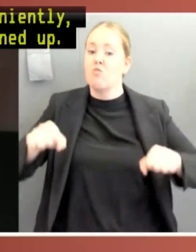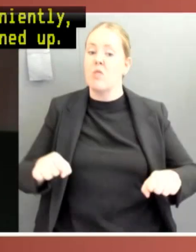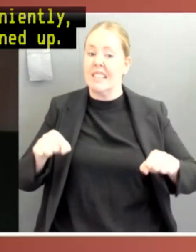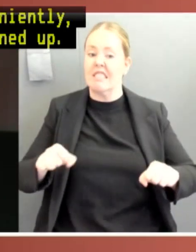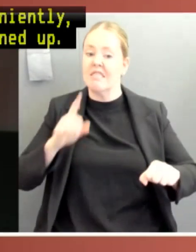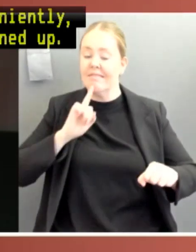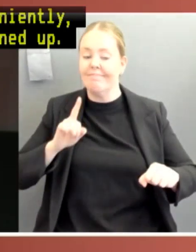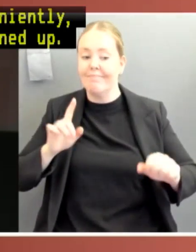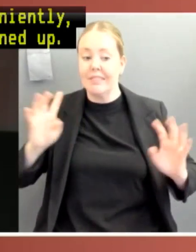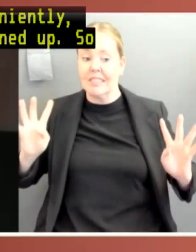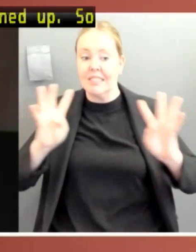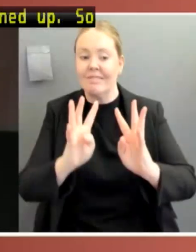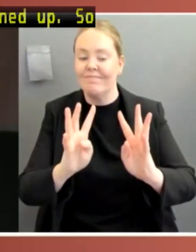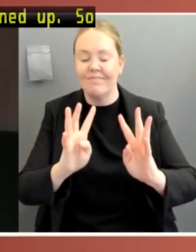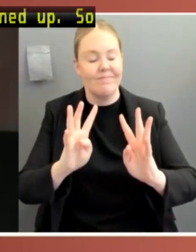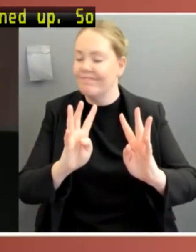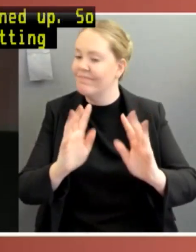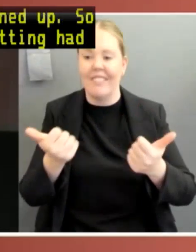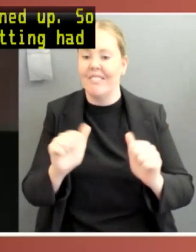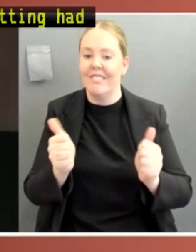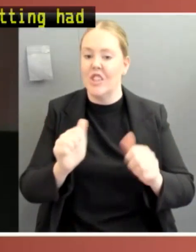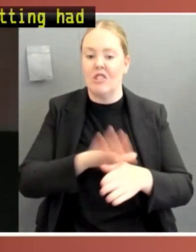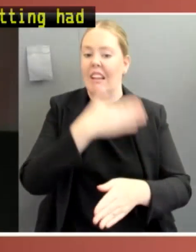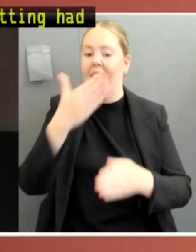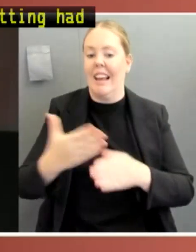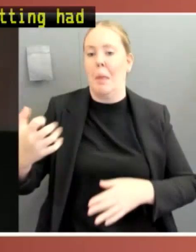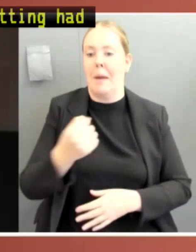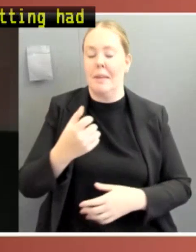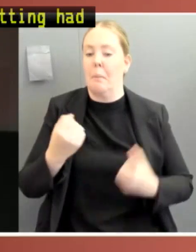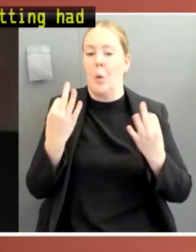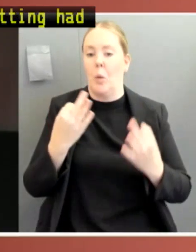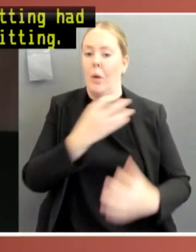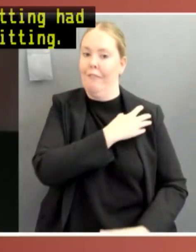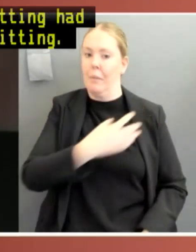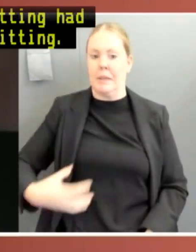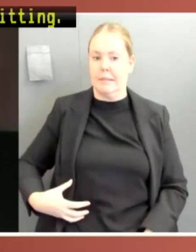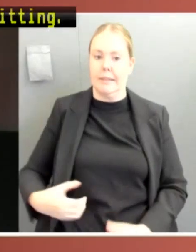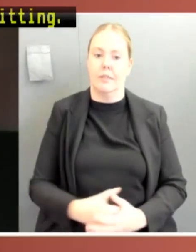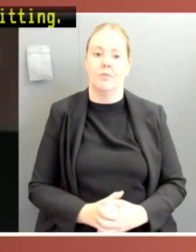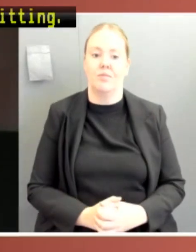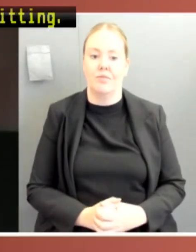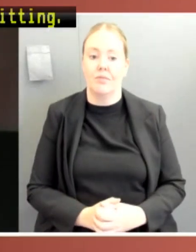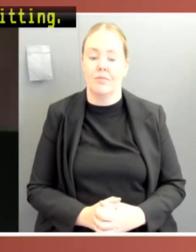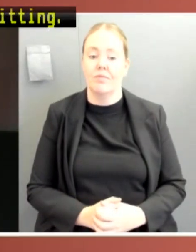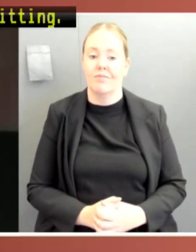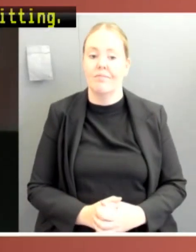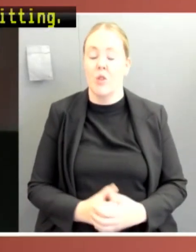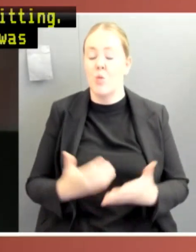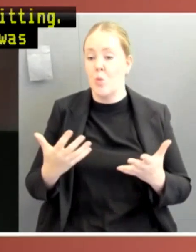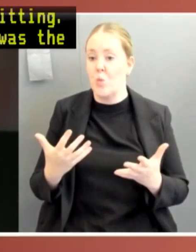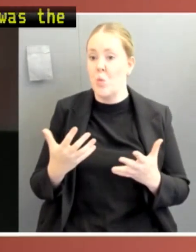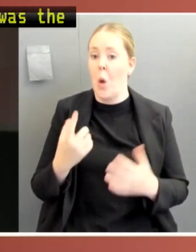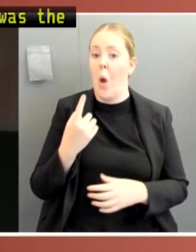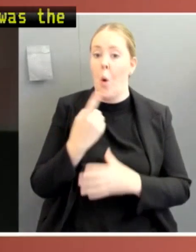So this aborted attempt at democracy is the closest that the state came to a functioning parliament during the 107 day lockdown. The absence of parliament